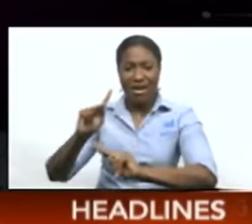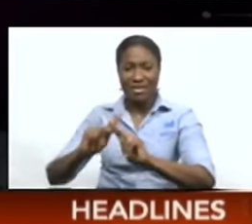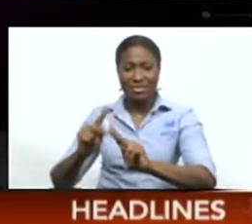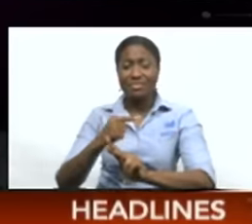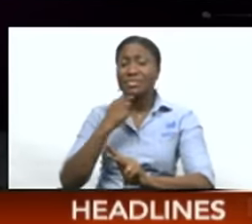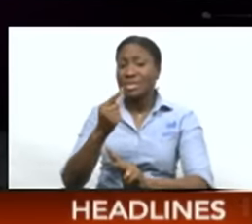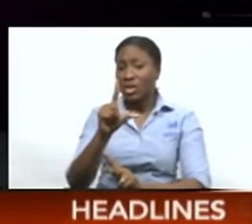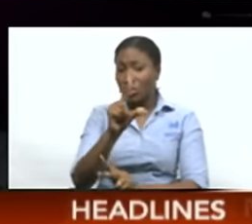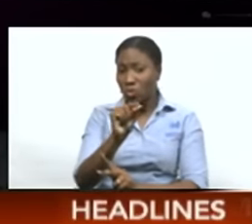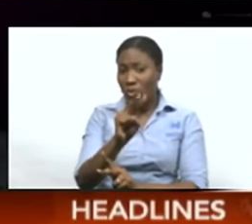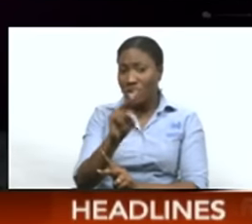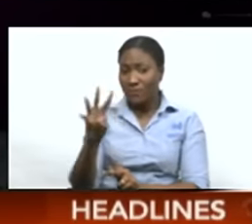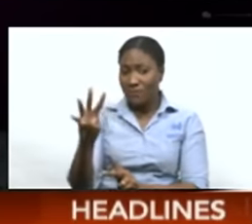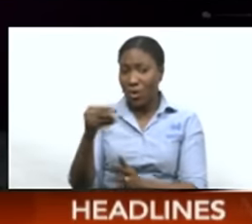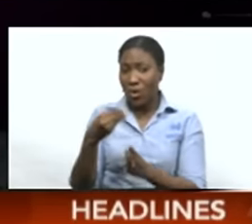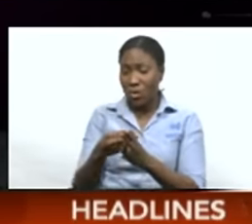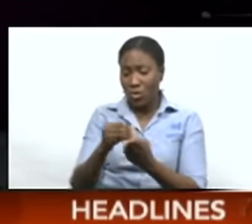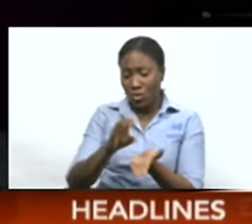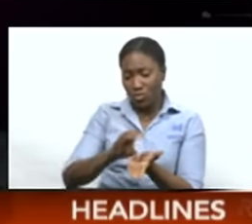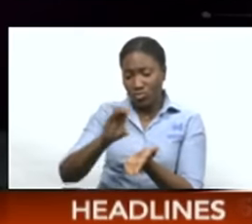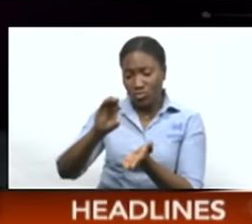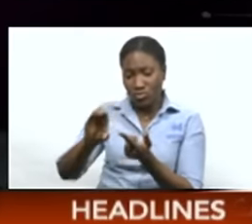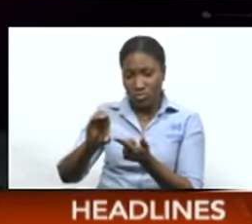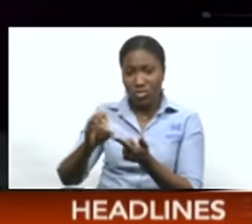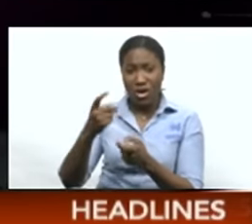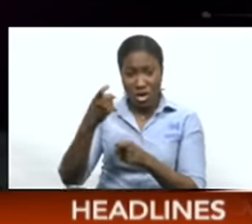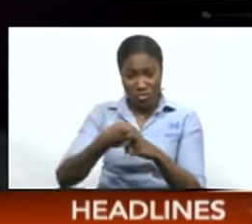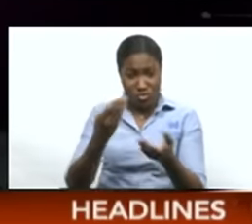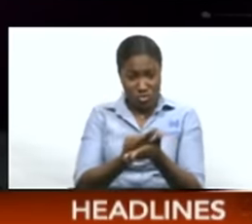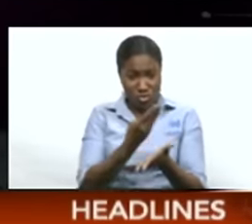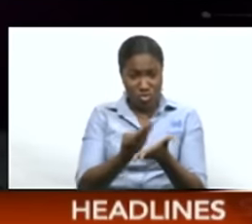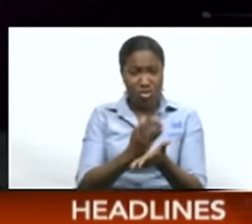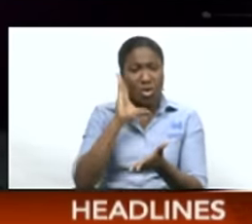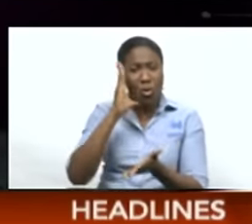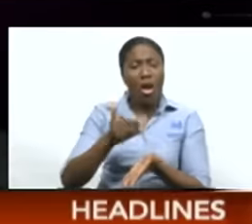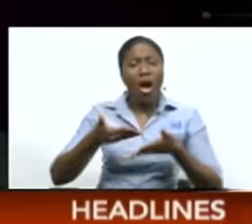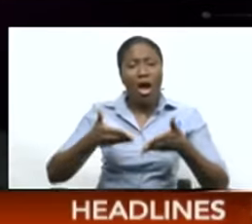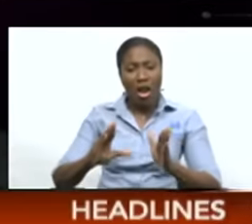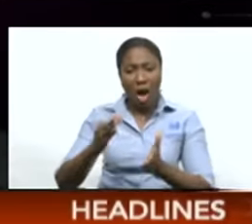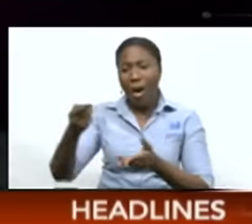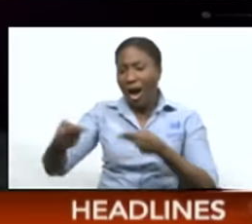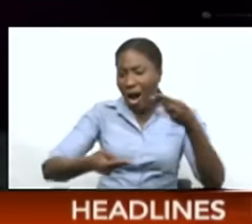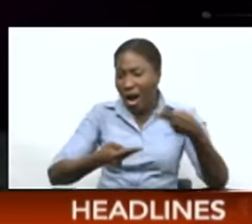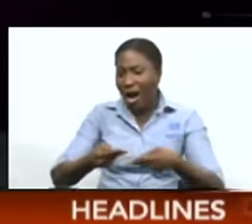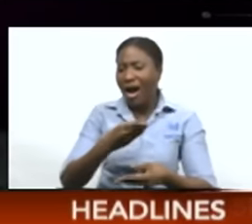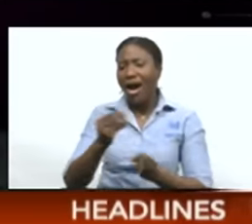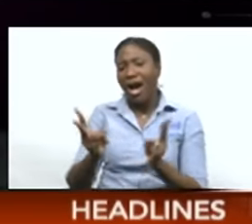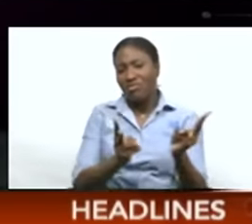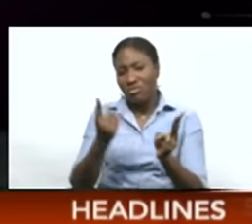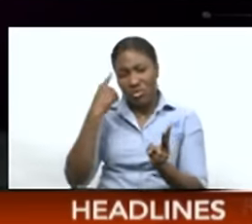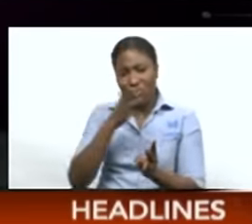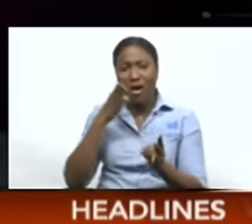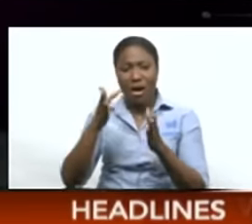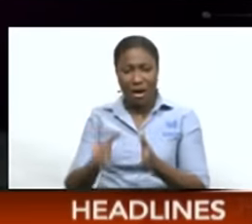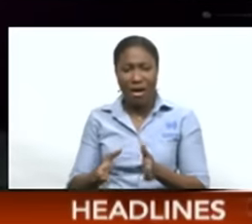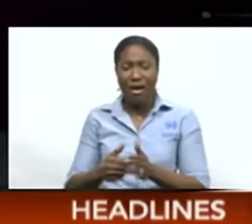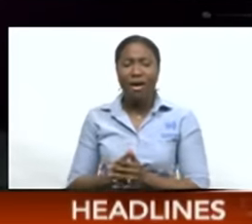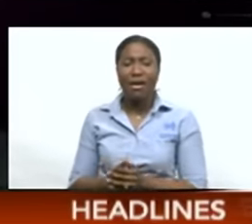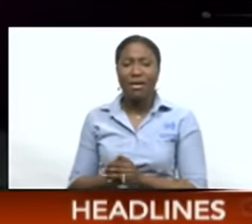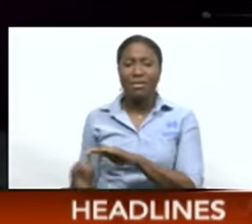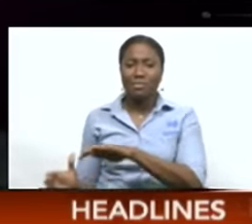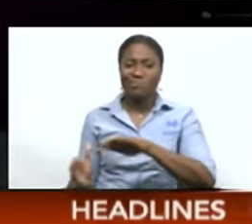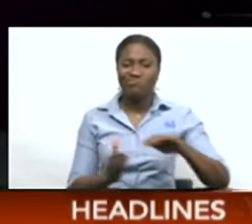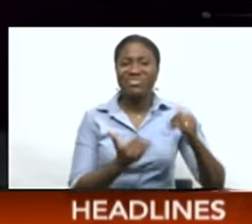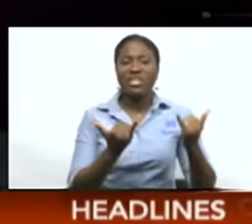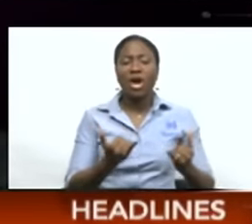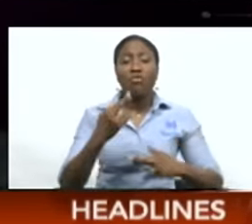in 2024, allocation will allow the ministry to fill several vacancies and purchase vehicles for its agencies. Well, when it comes